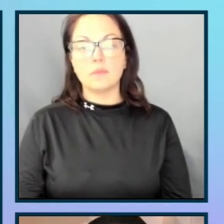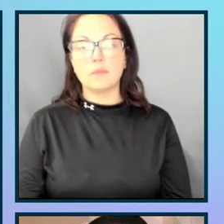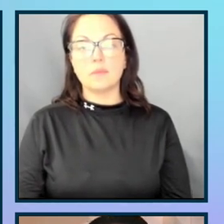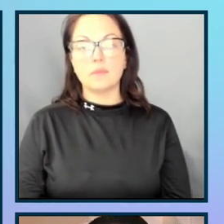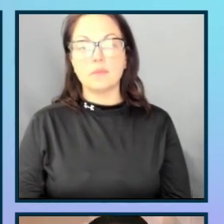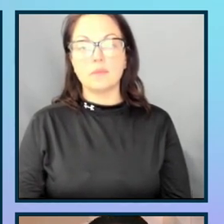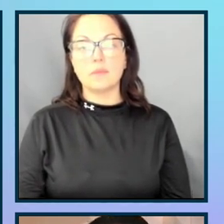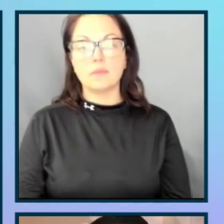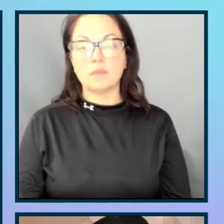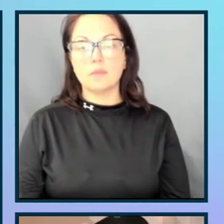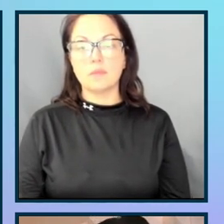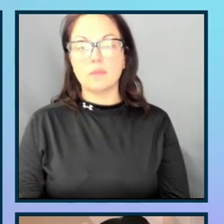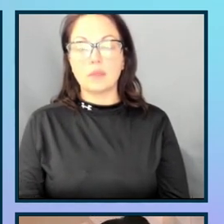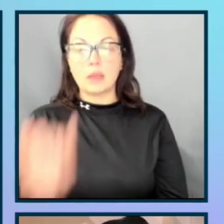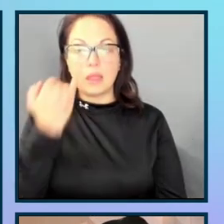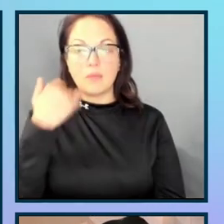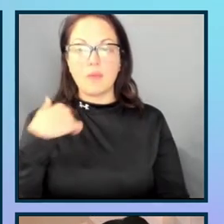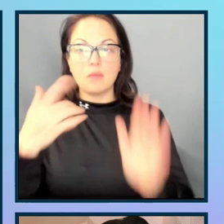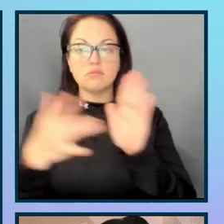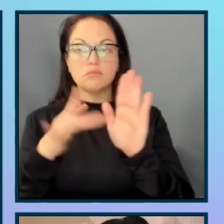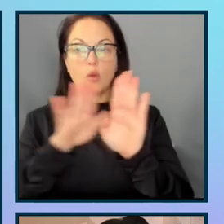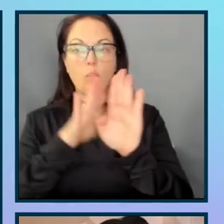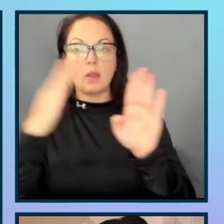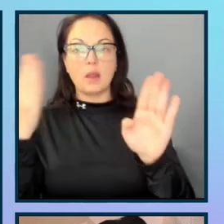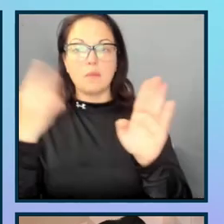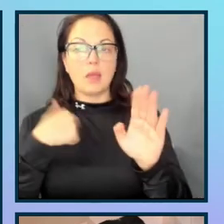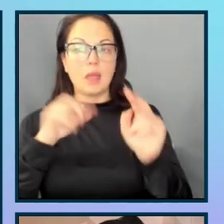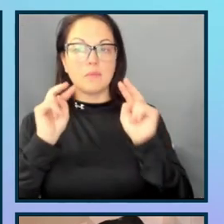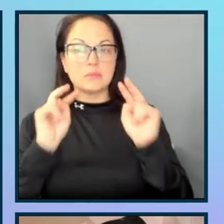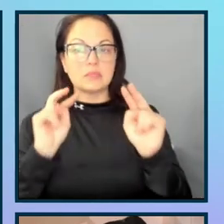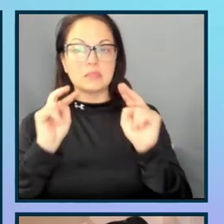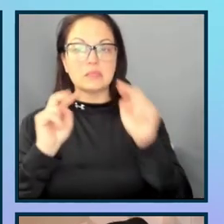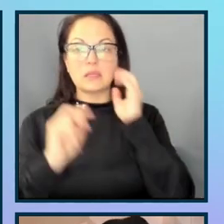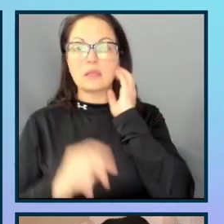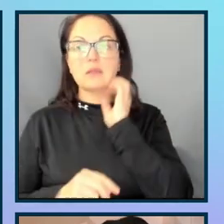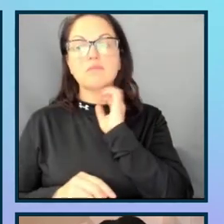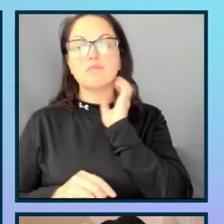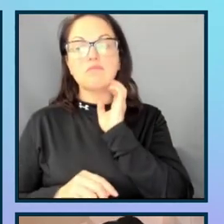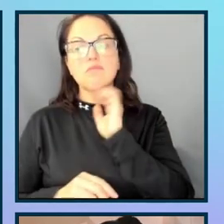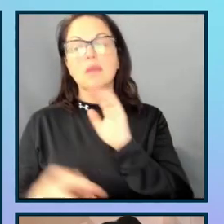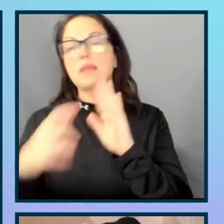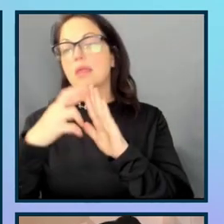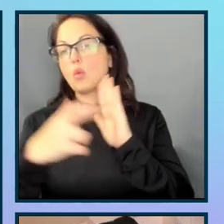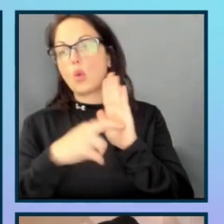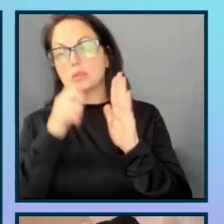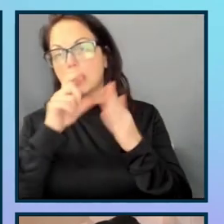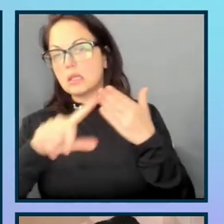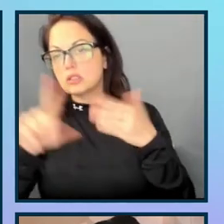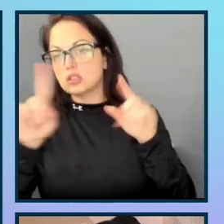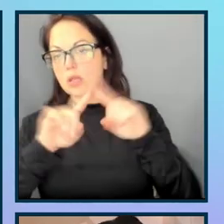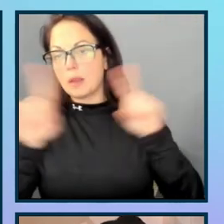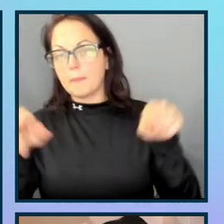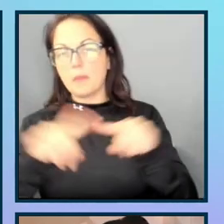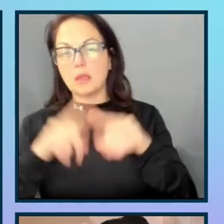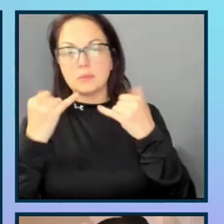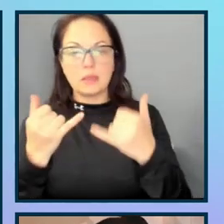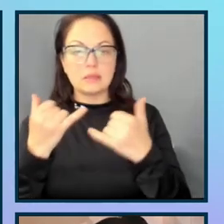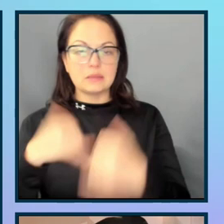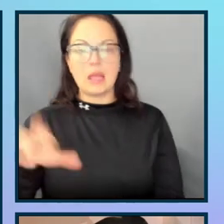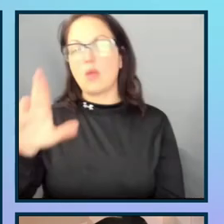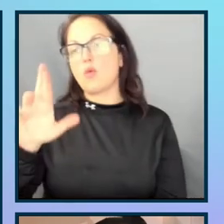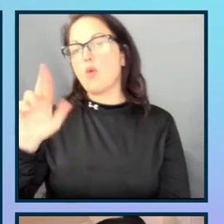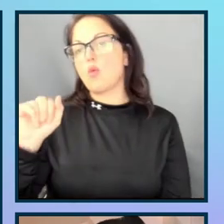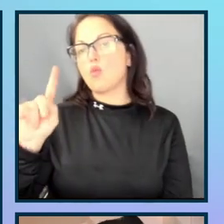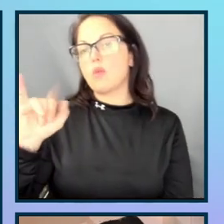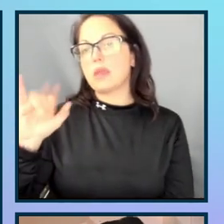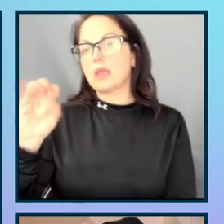If I open up my accessibility tab, I am seeing that the role is not a checkbox, but it is now a radio. And of course,